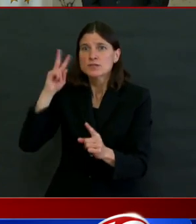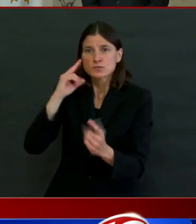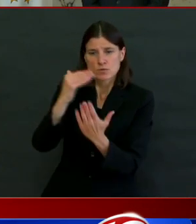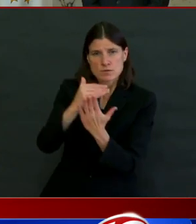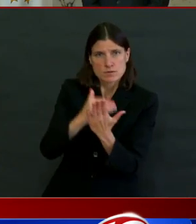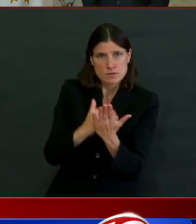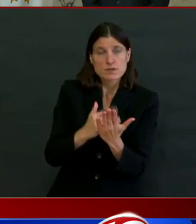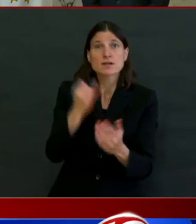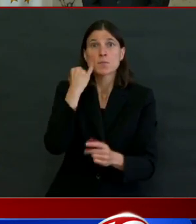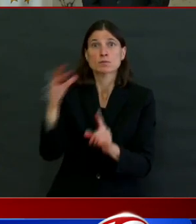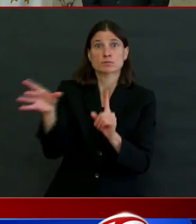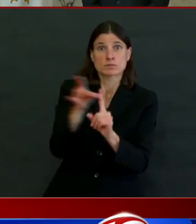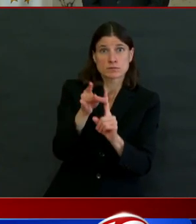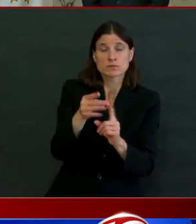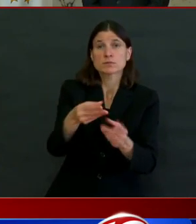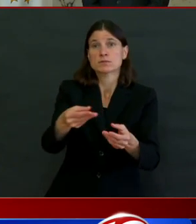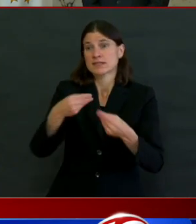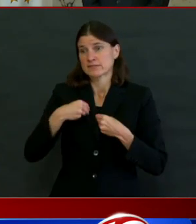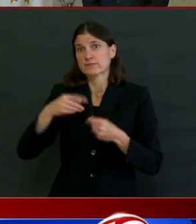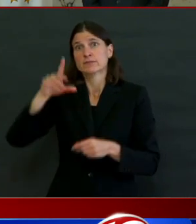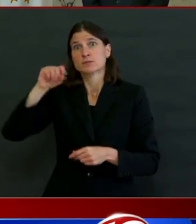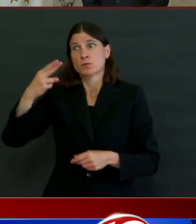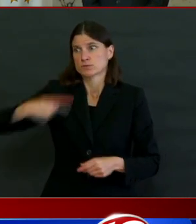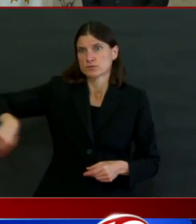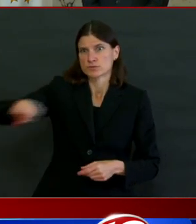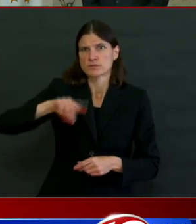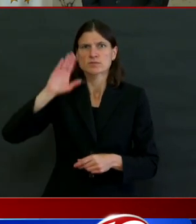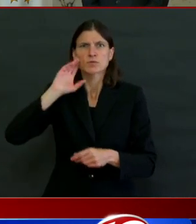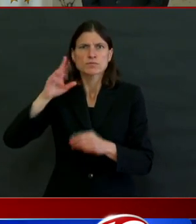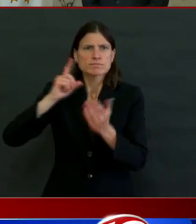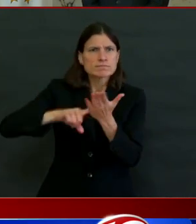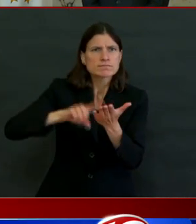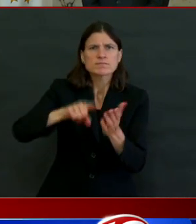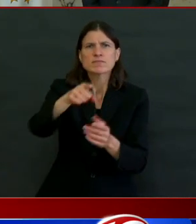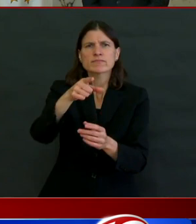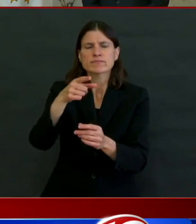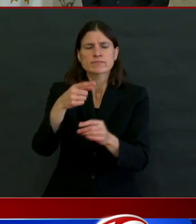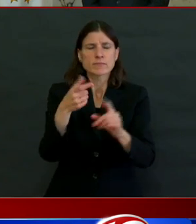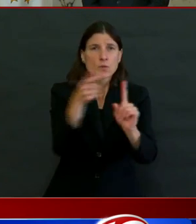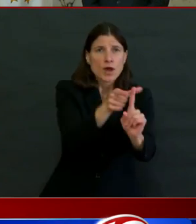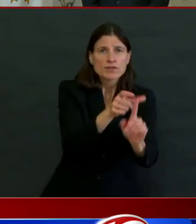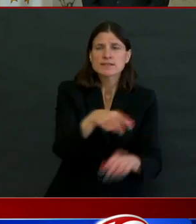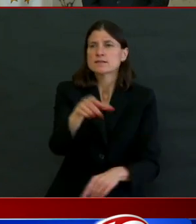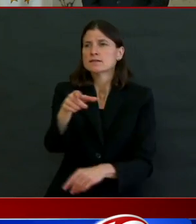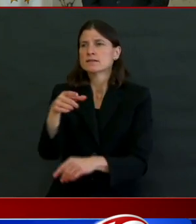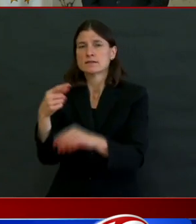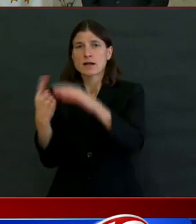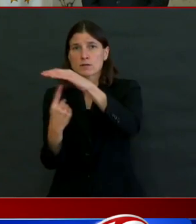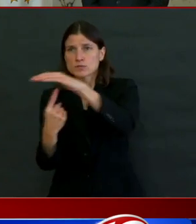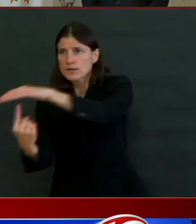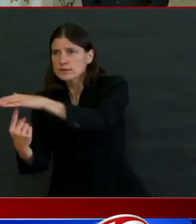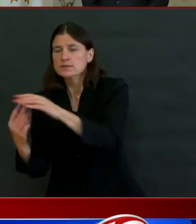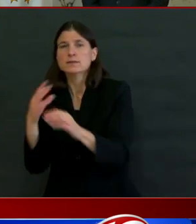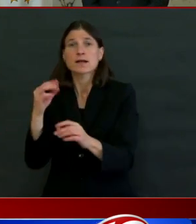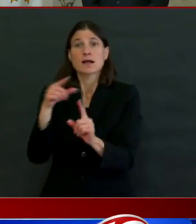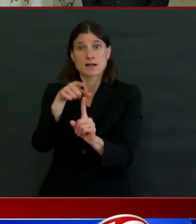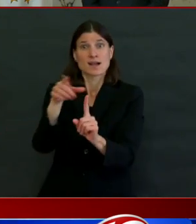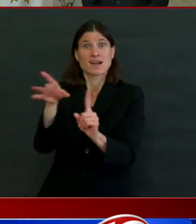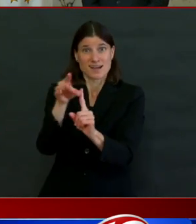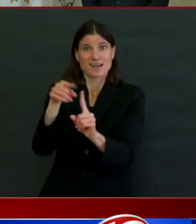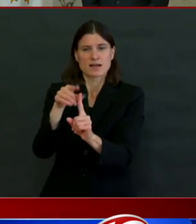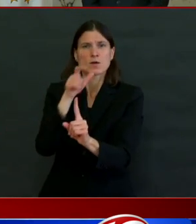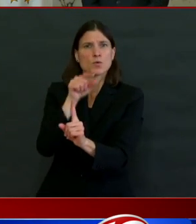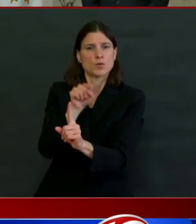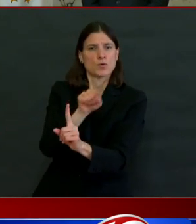engage with the people who had direct contact with them and help them to quarantine safely and appropriately as well. That's